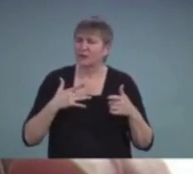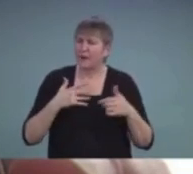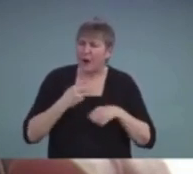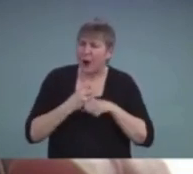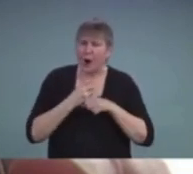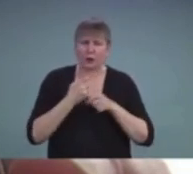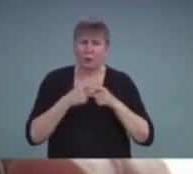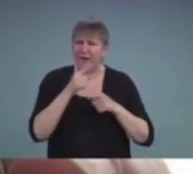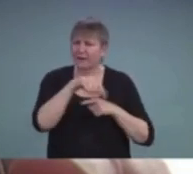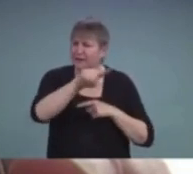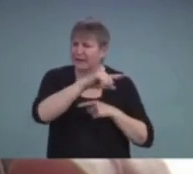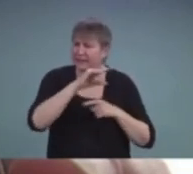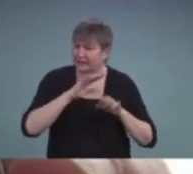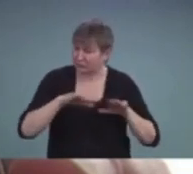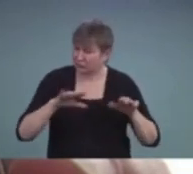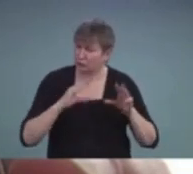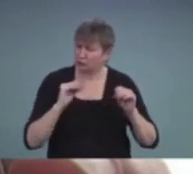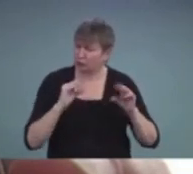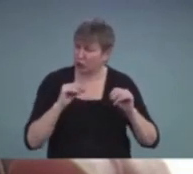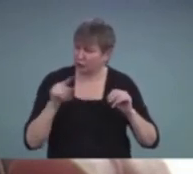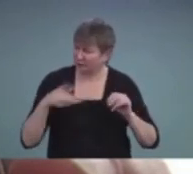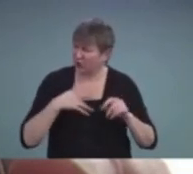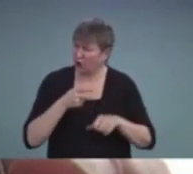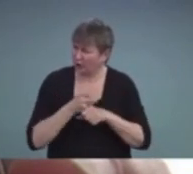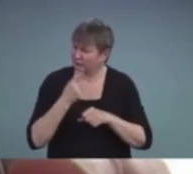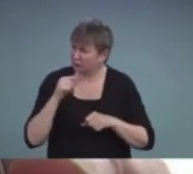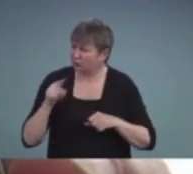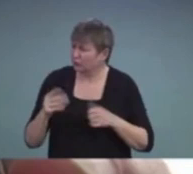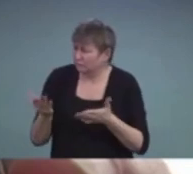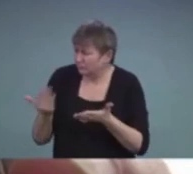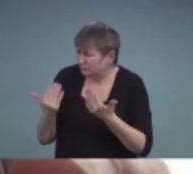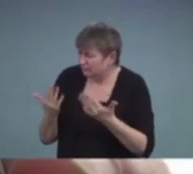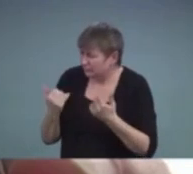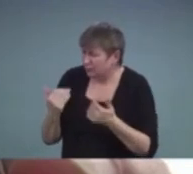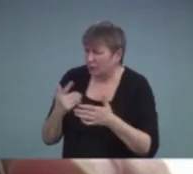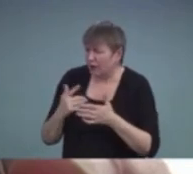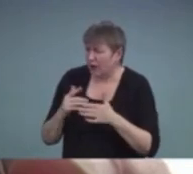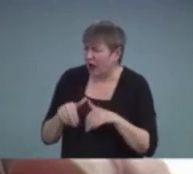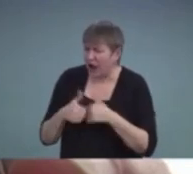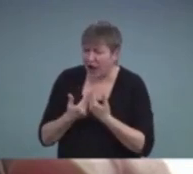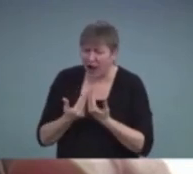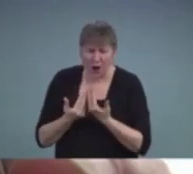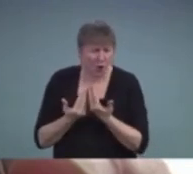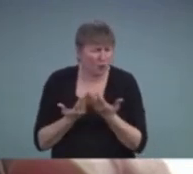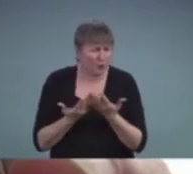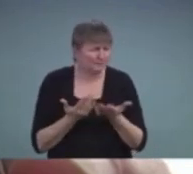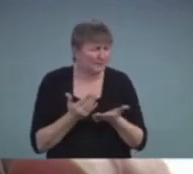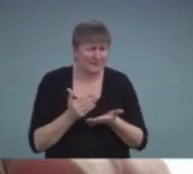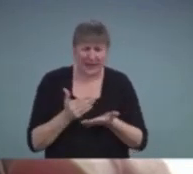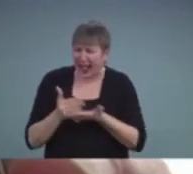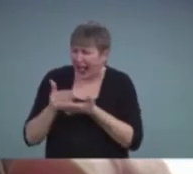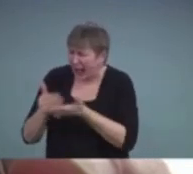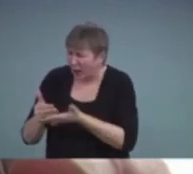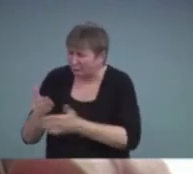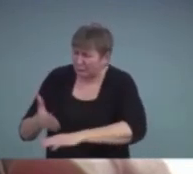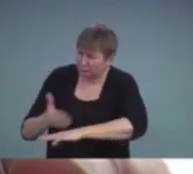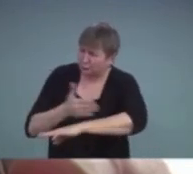talking in the classroom. Let's talk about what you might do to help improve that particular situation.